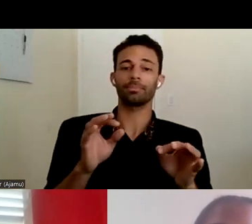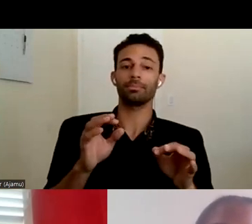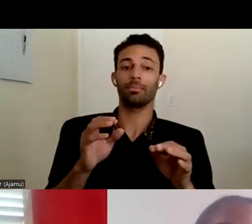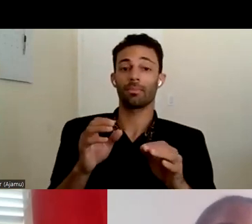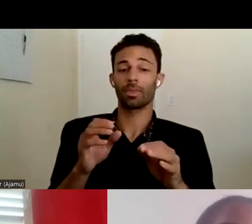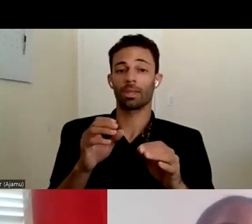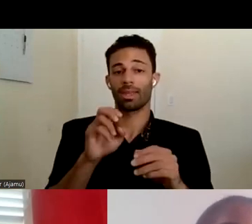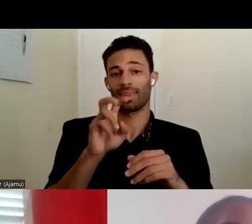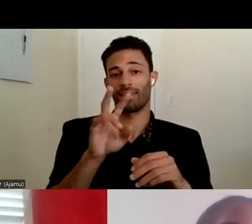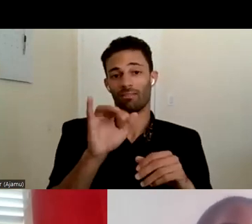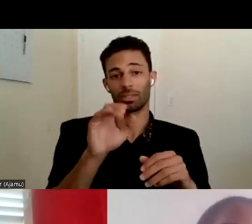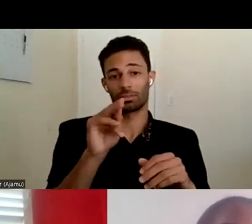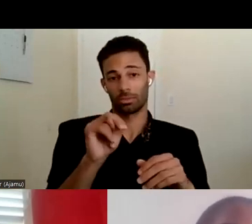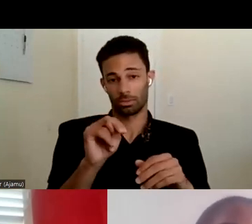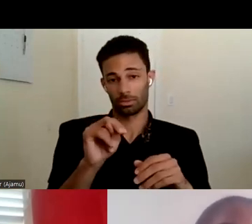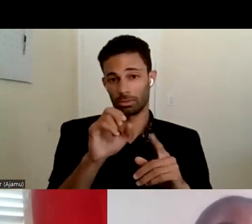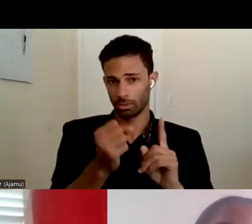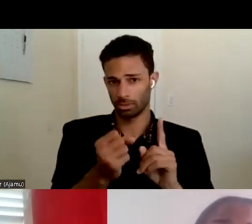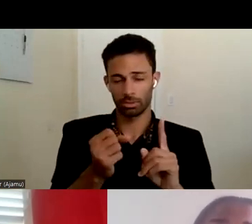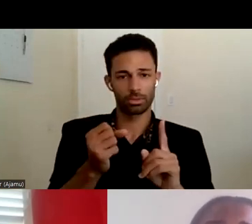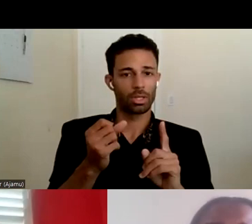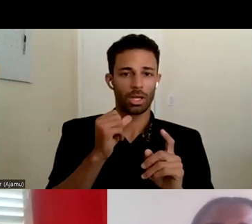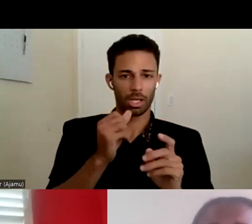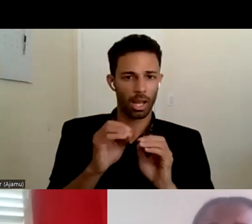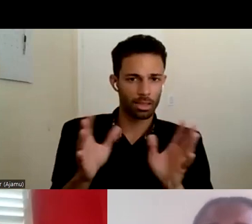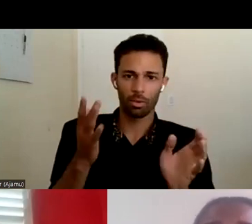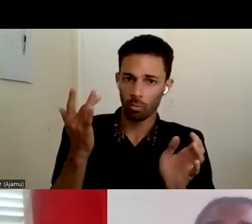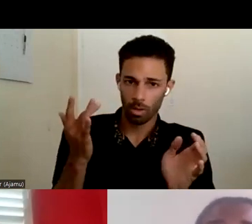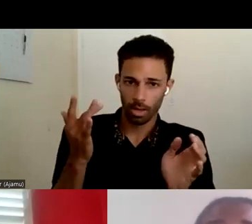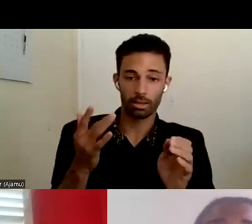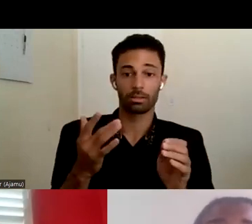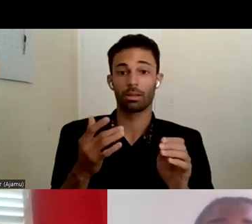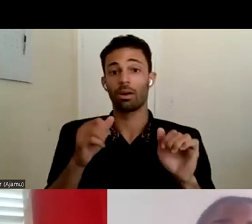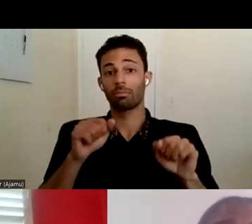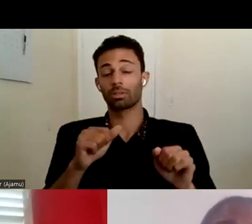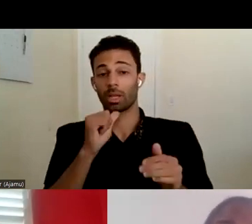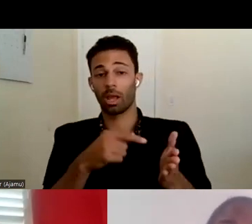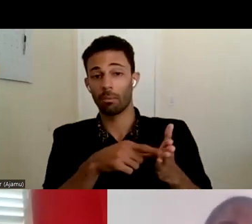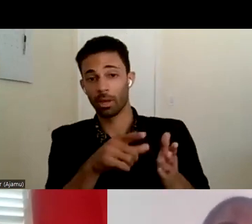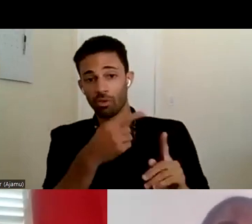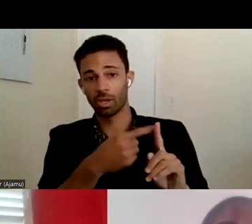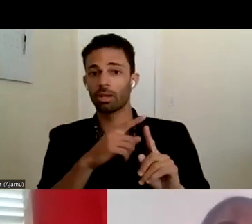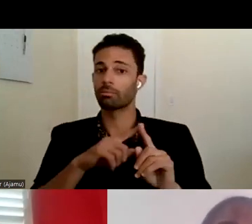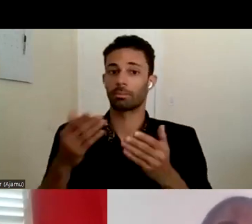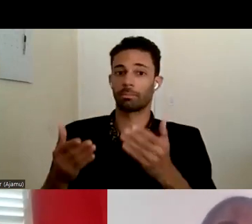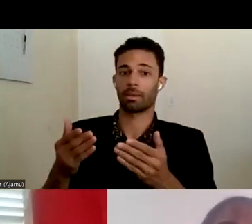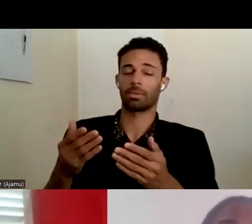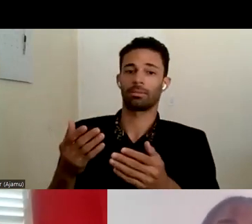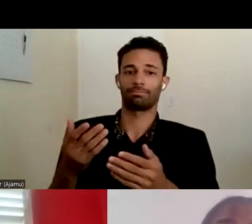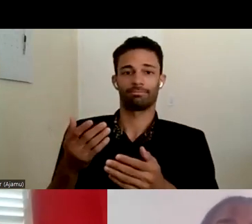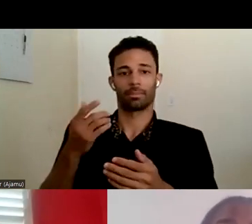there but it's not even clear why there's an eviction notice. It might be because of non-payment of rent but could also because of the hoarding situation.